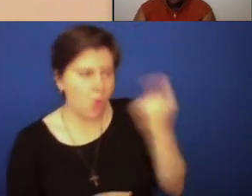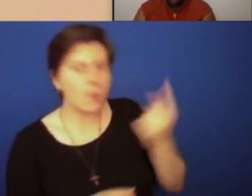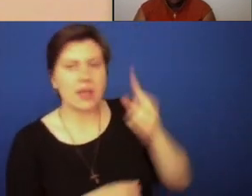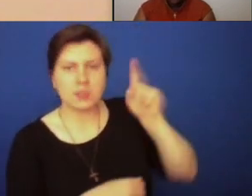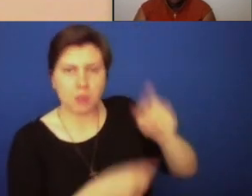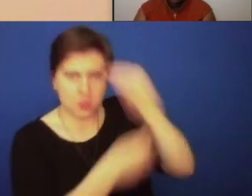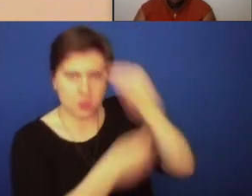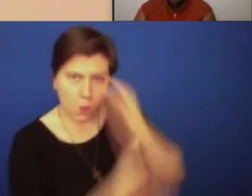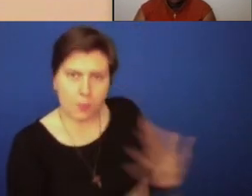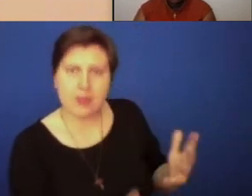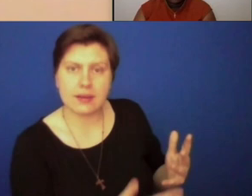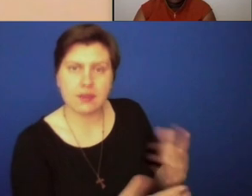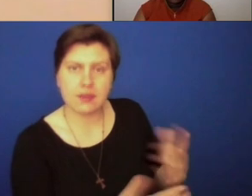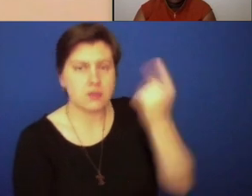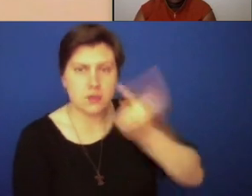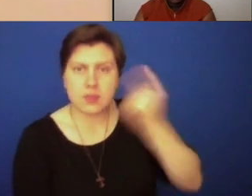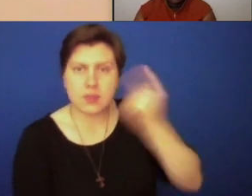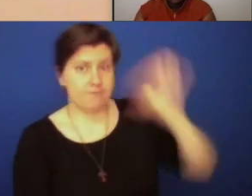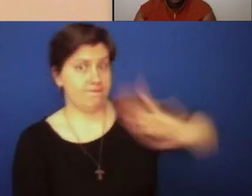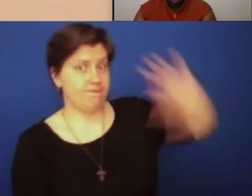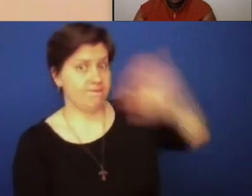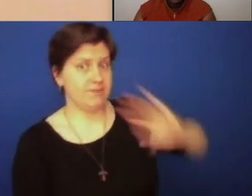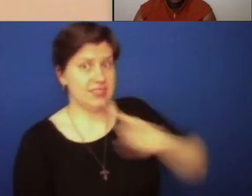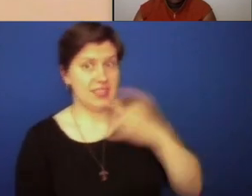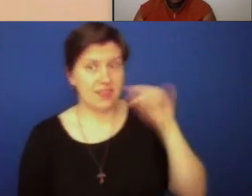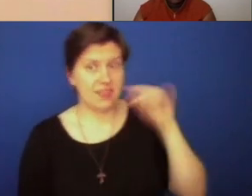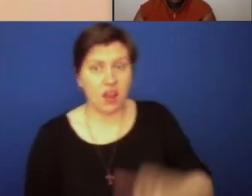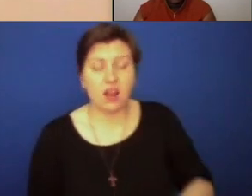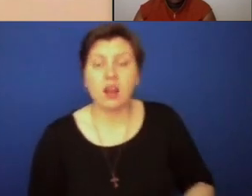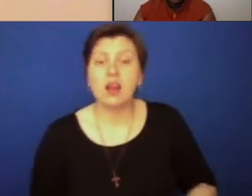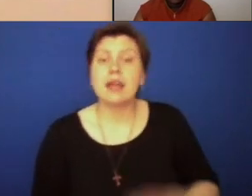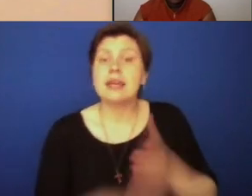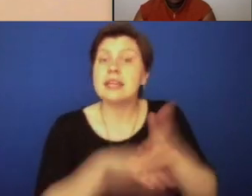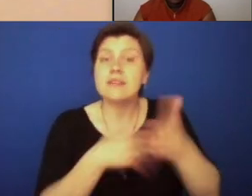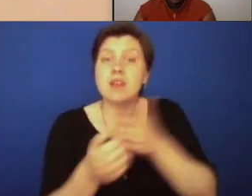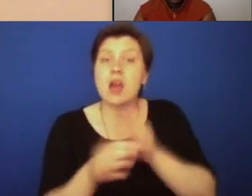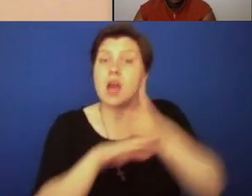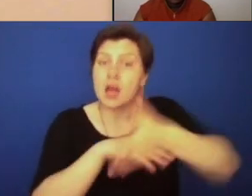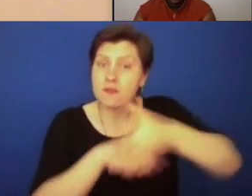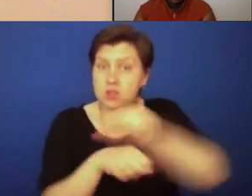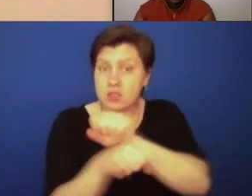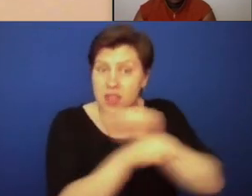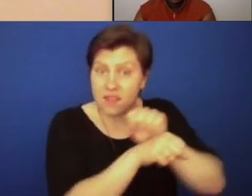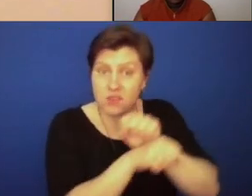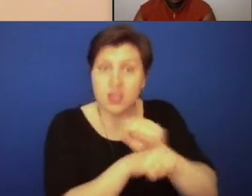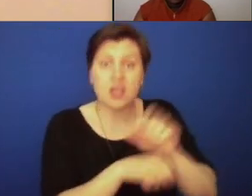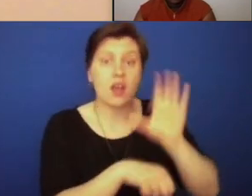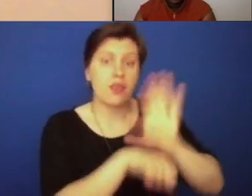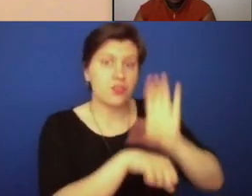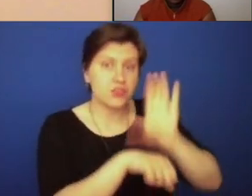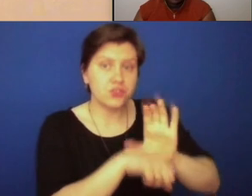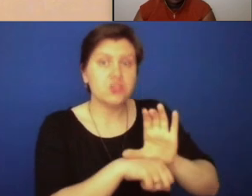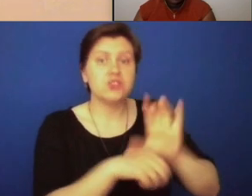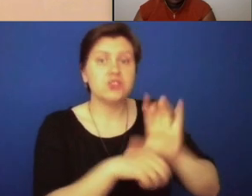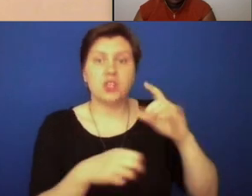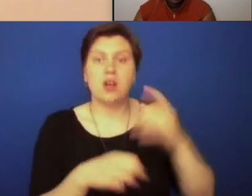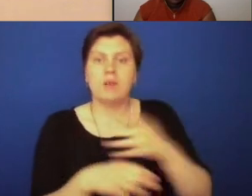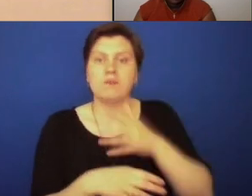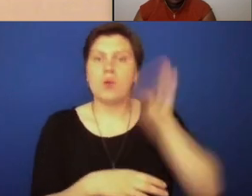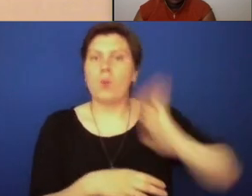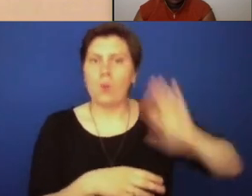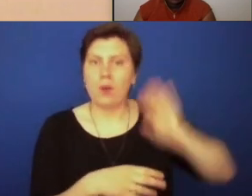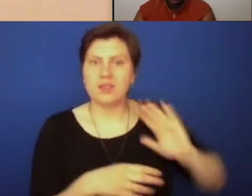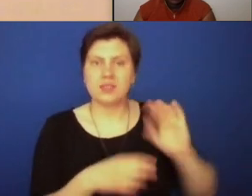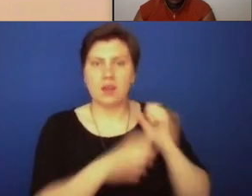Harriet Scott and their two daughters. Even after slavery, the Catholic church will emerge as the largest Christian practitioner of